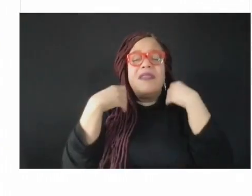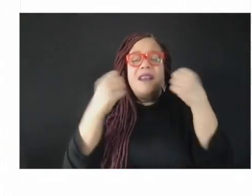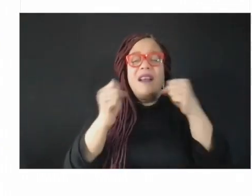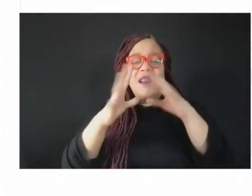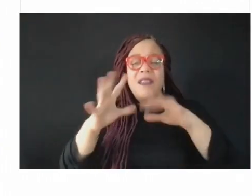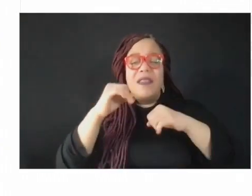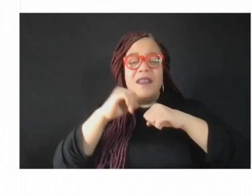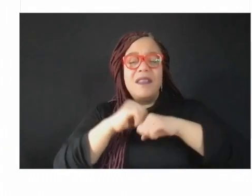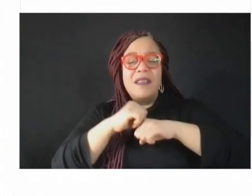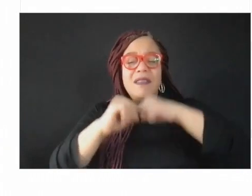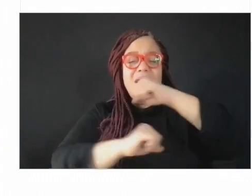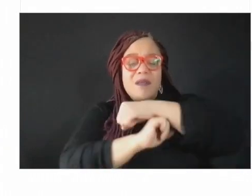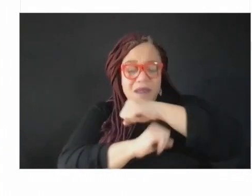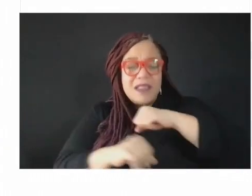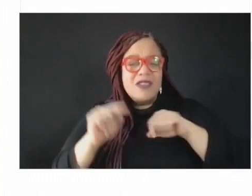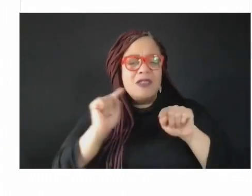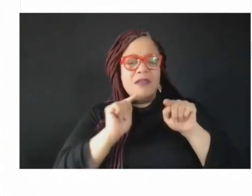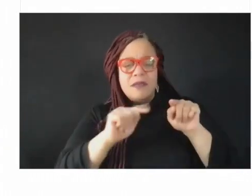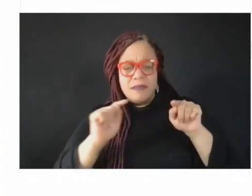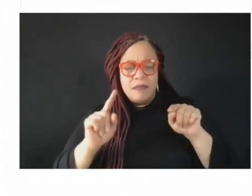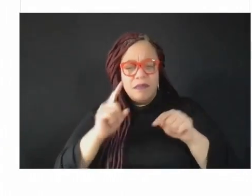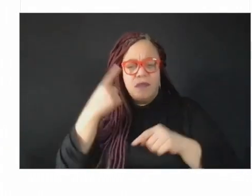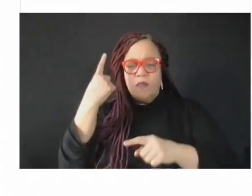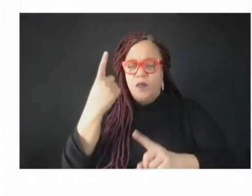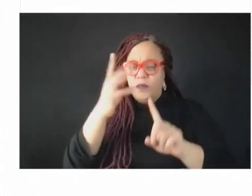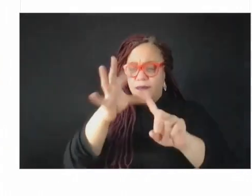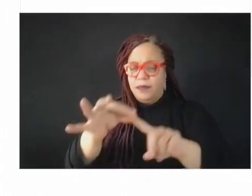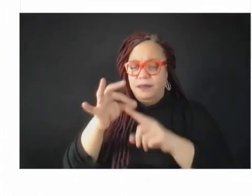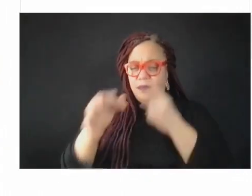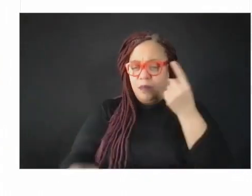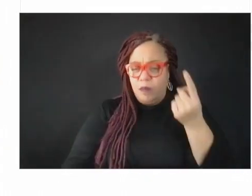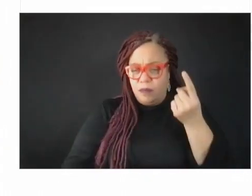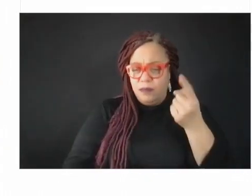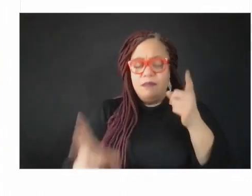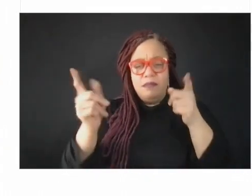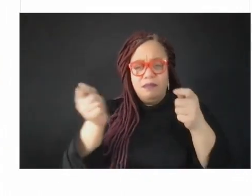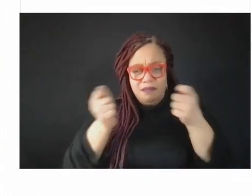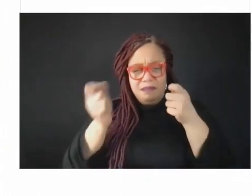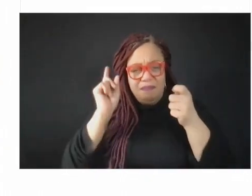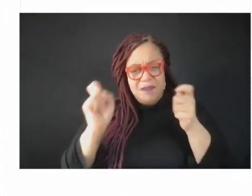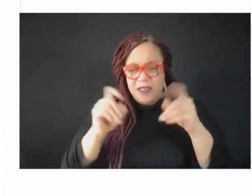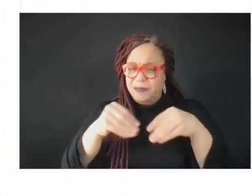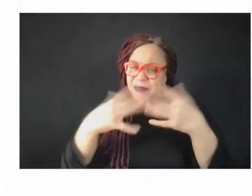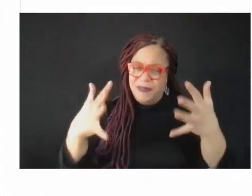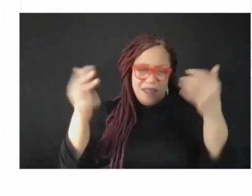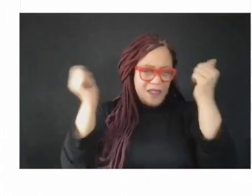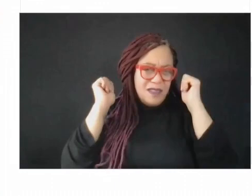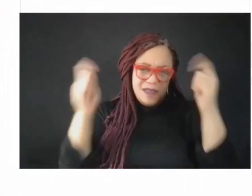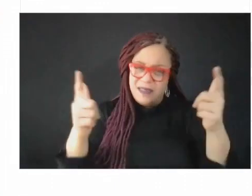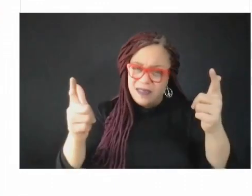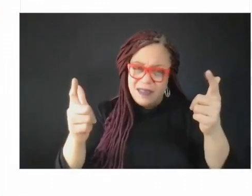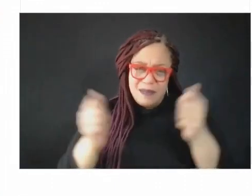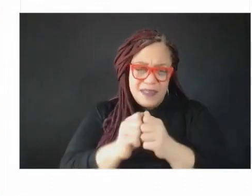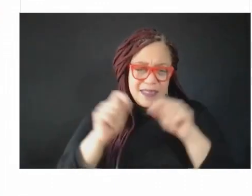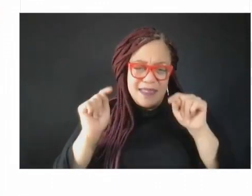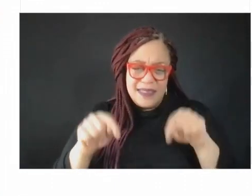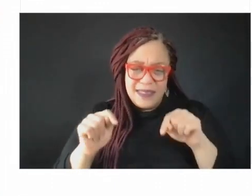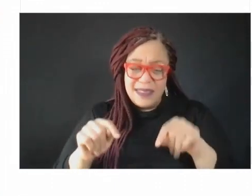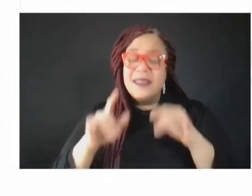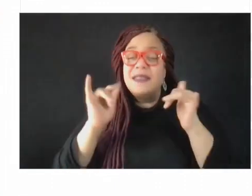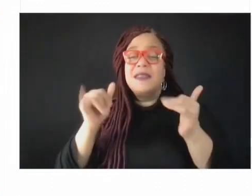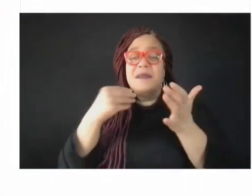unique to government and should be provided to everybody. So now what? So with this resource issue